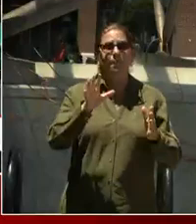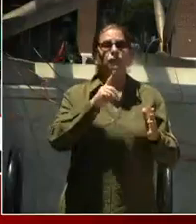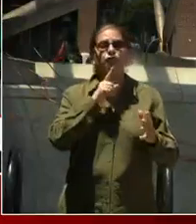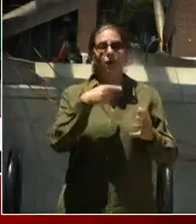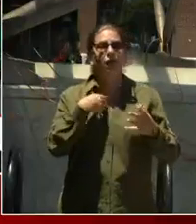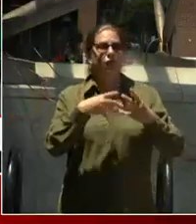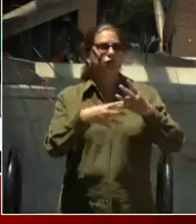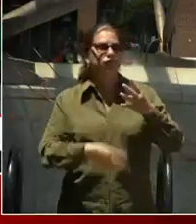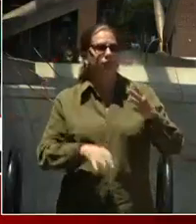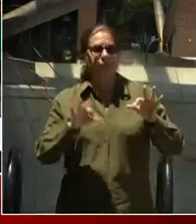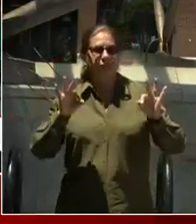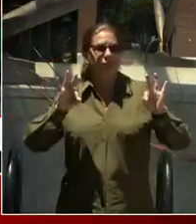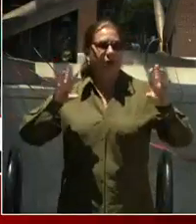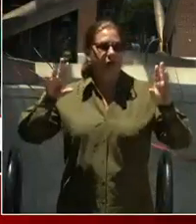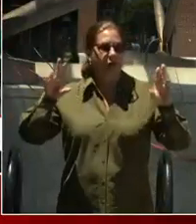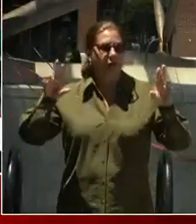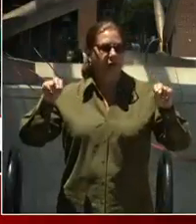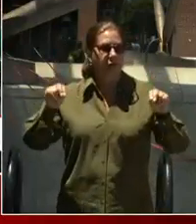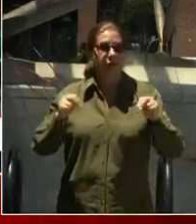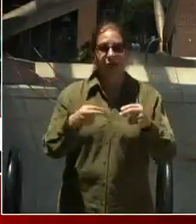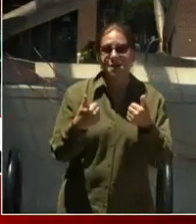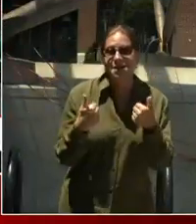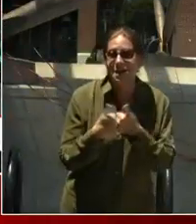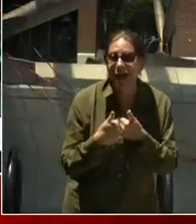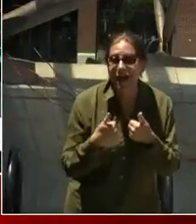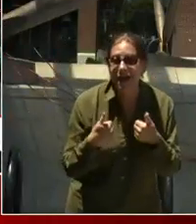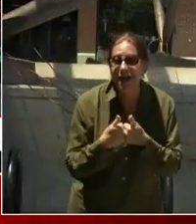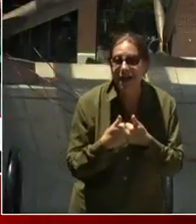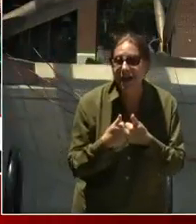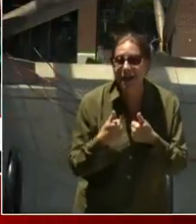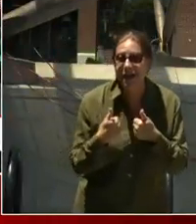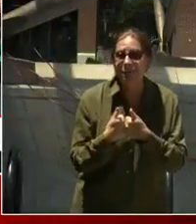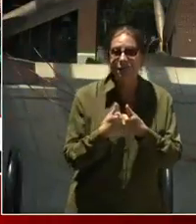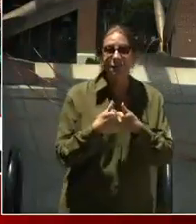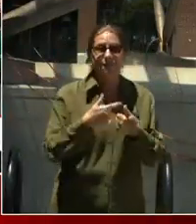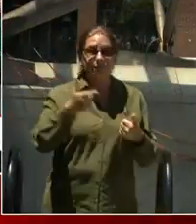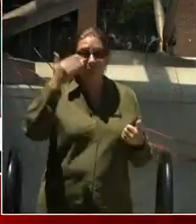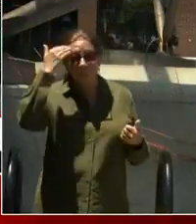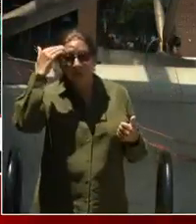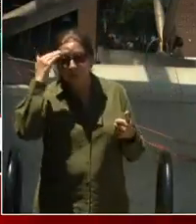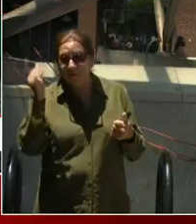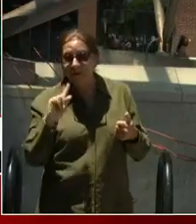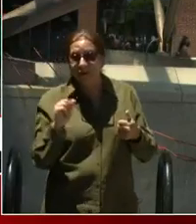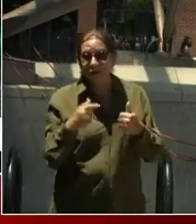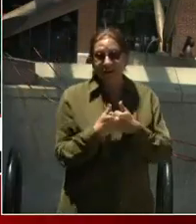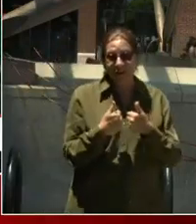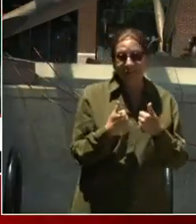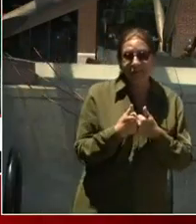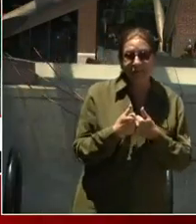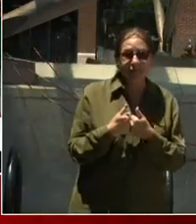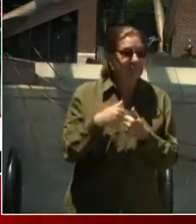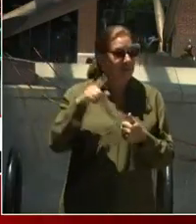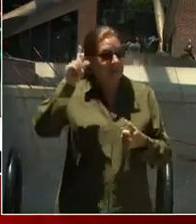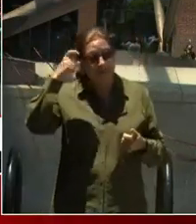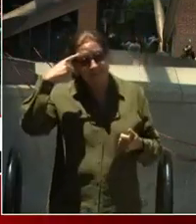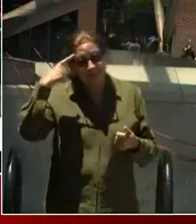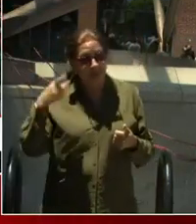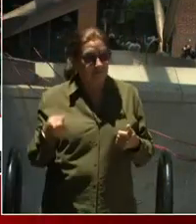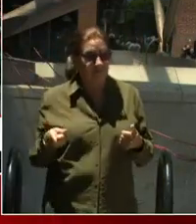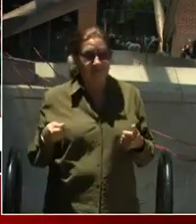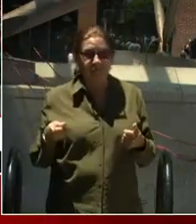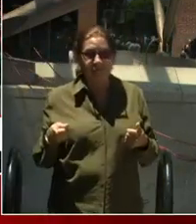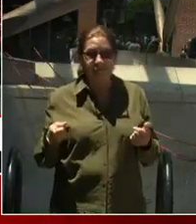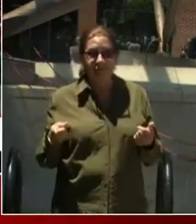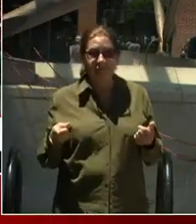Oh, I didn't mention the games. You know we're at Sports Capital, right? You like that, Mark? You like that? Mark Anas